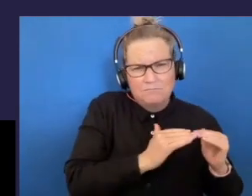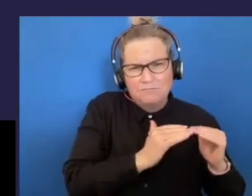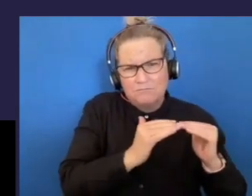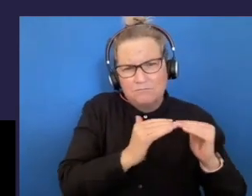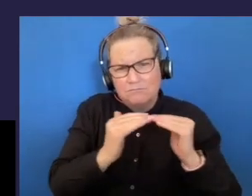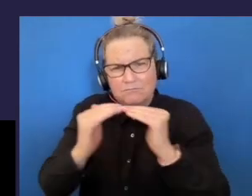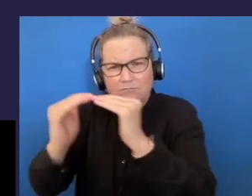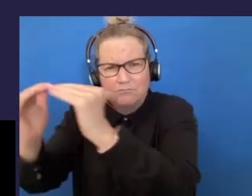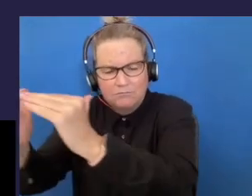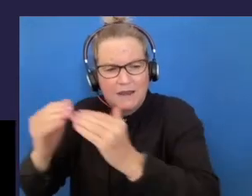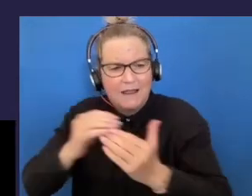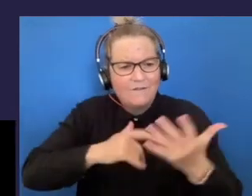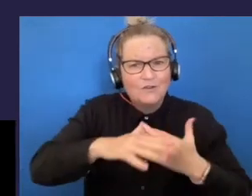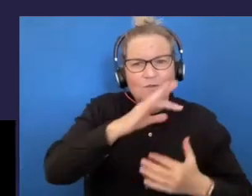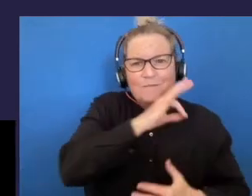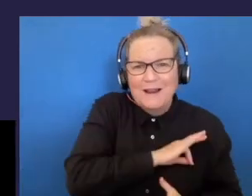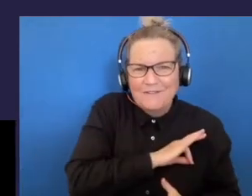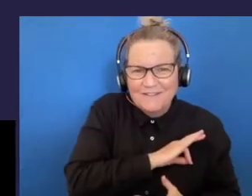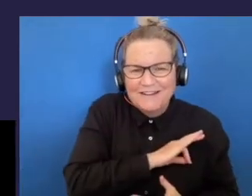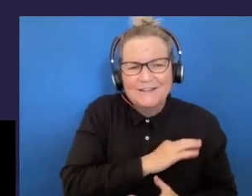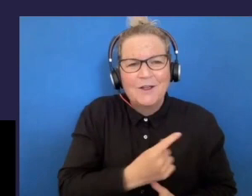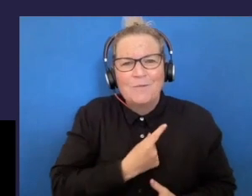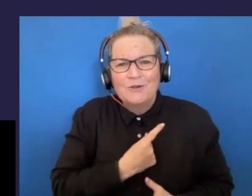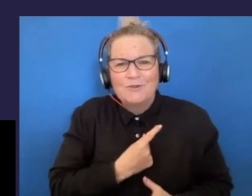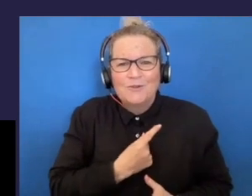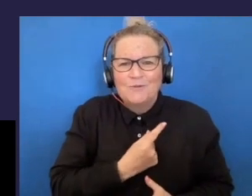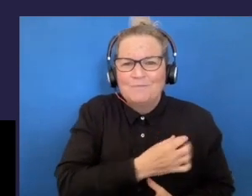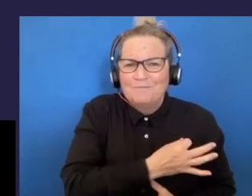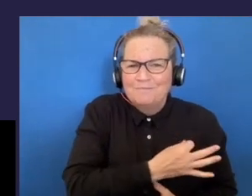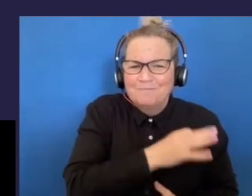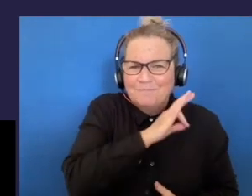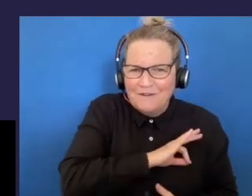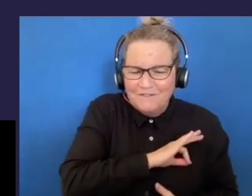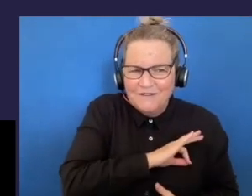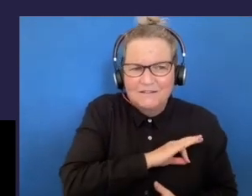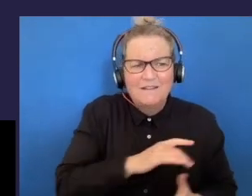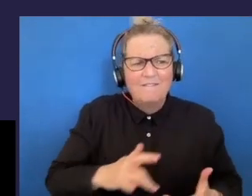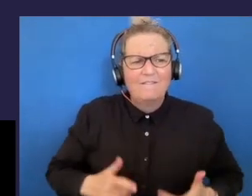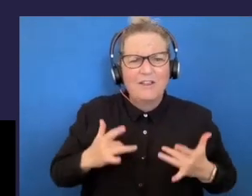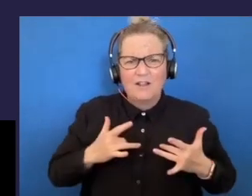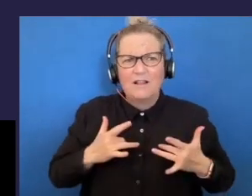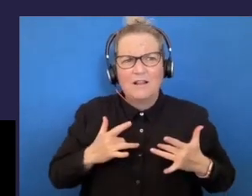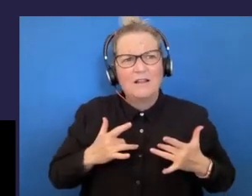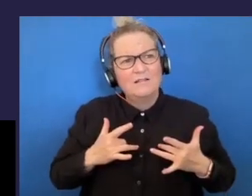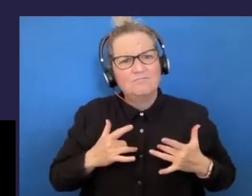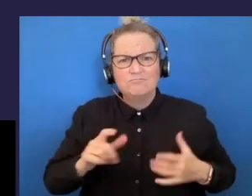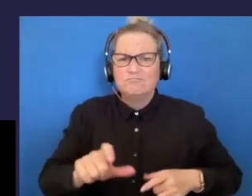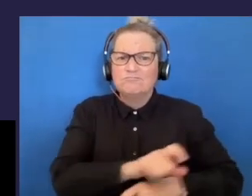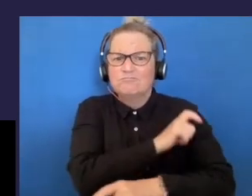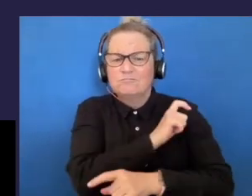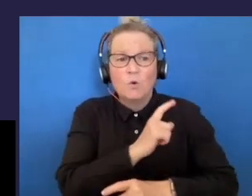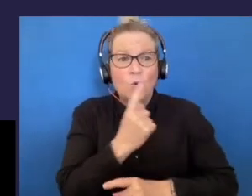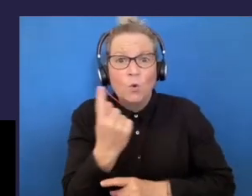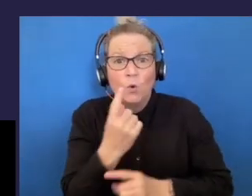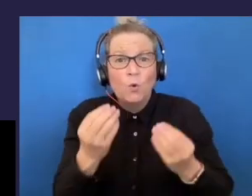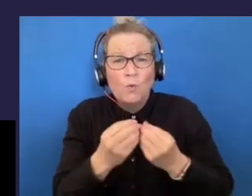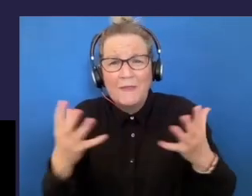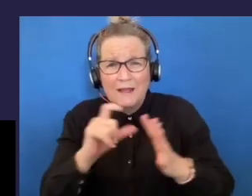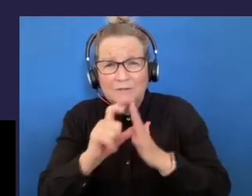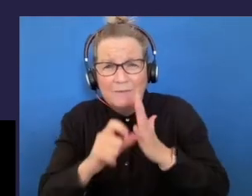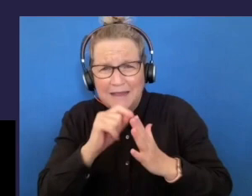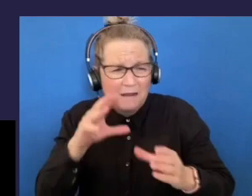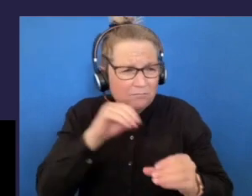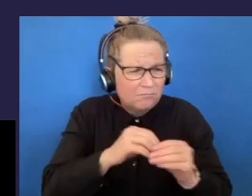benefits such as greater acceptance for diversity and being confident in communicating with and socialising with people with disability.